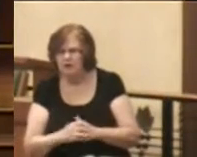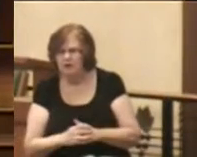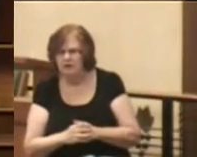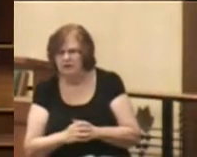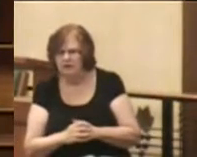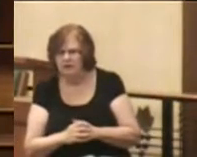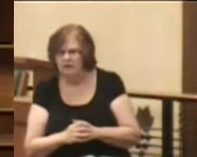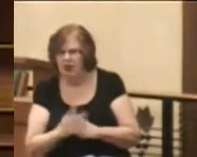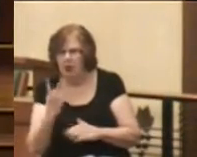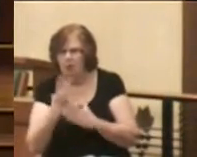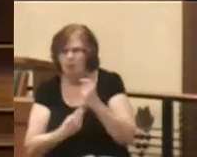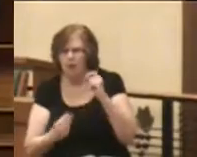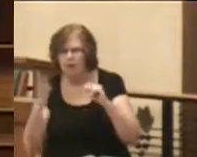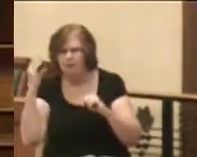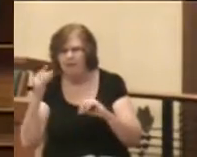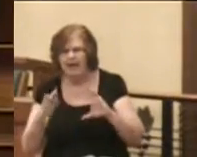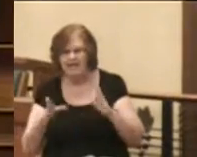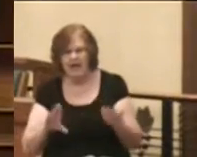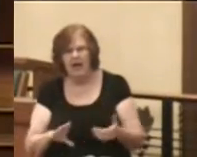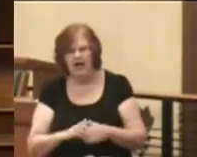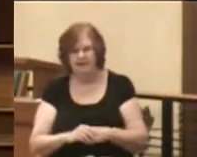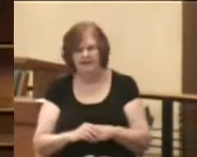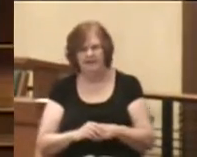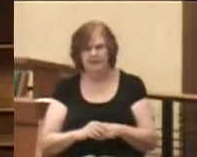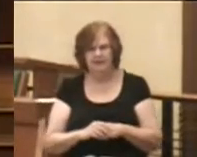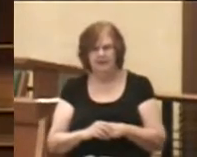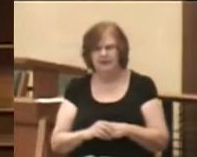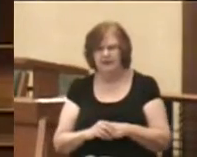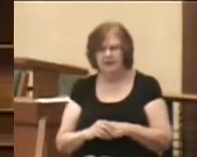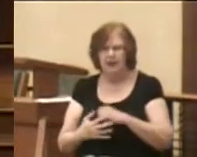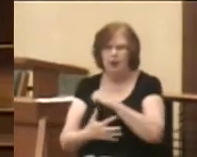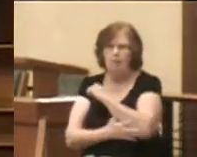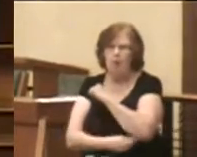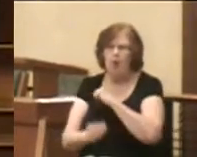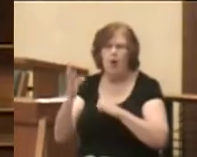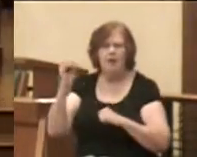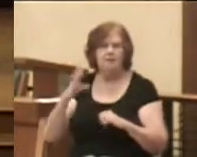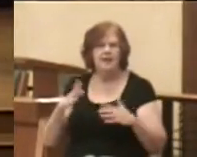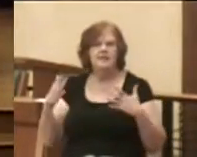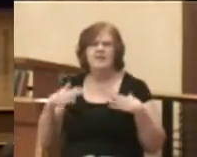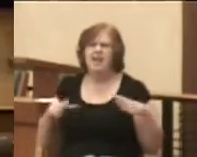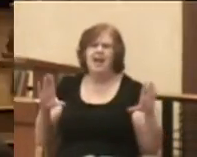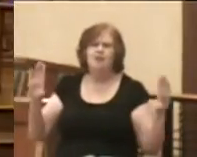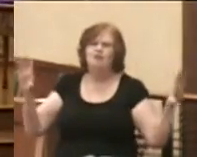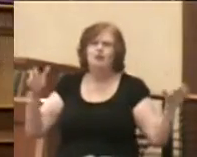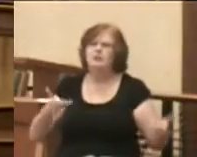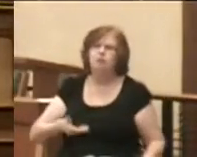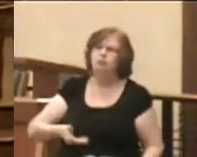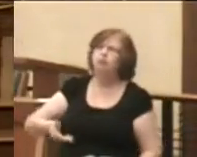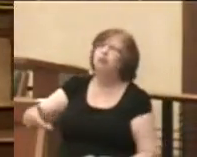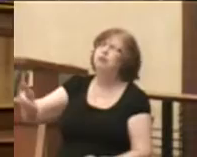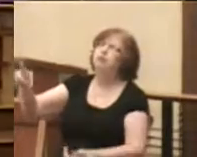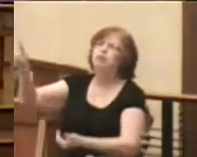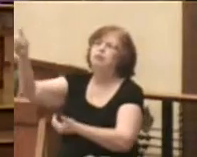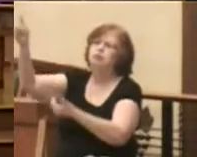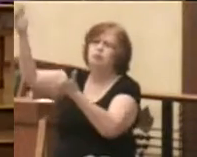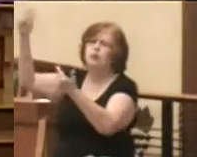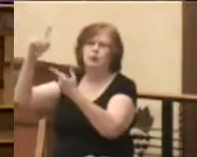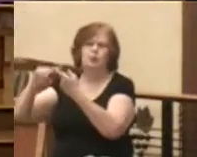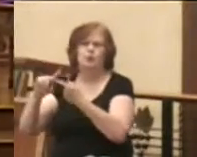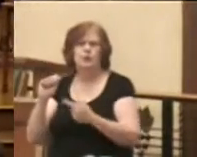Both men die. The poor man is carried by the angels to the side of Abraham.